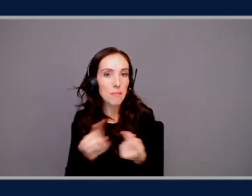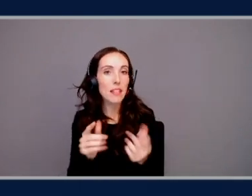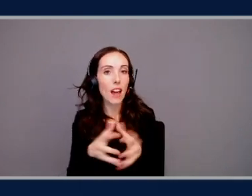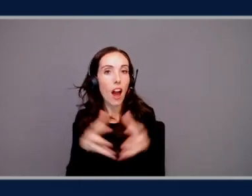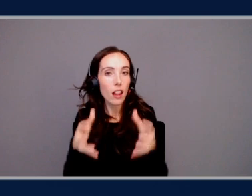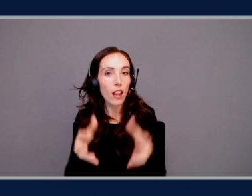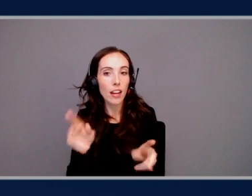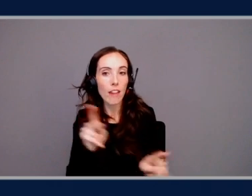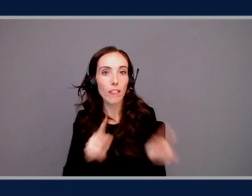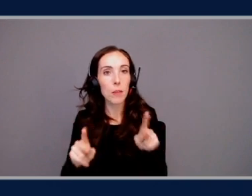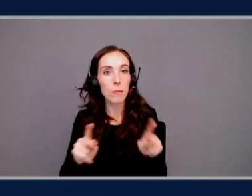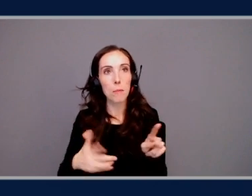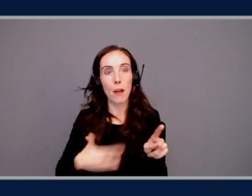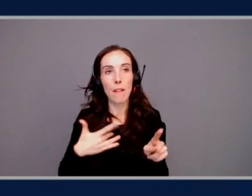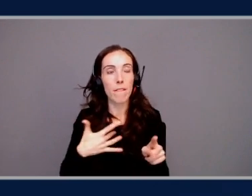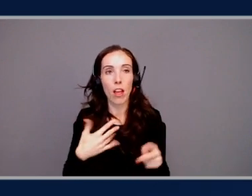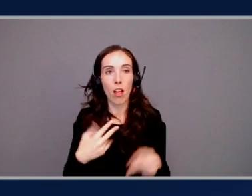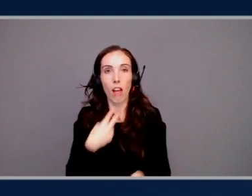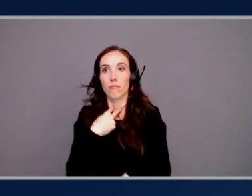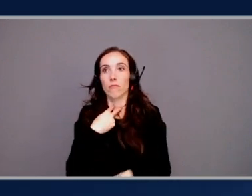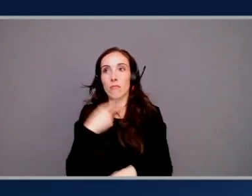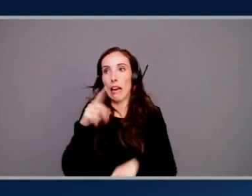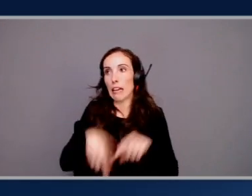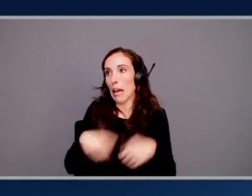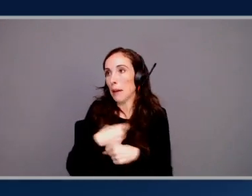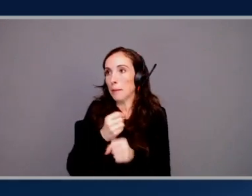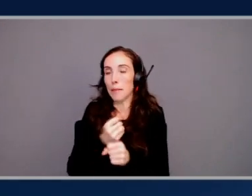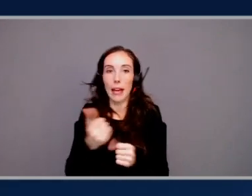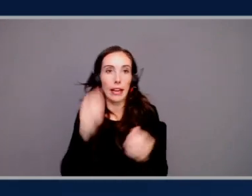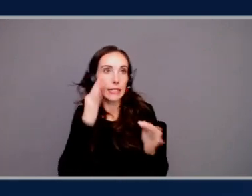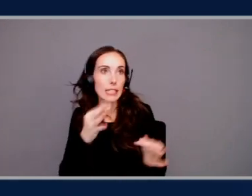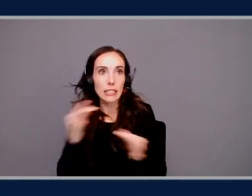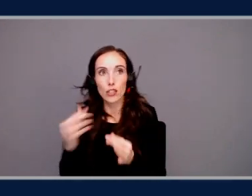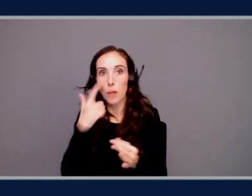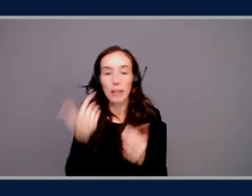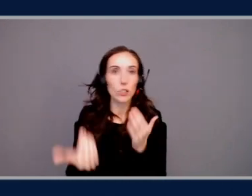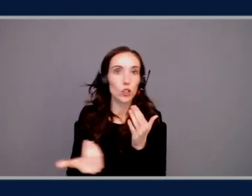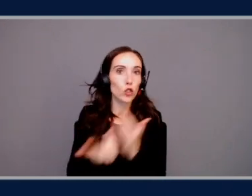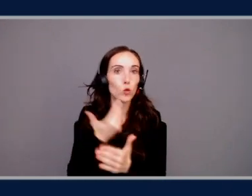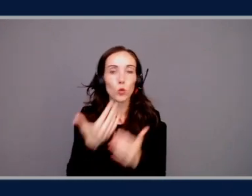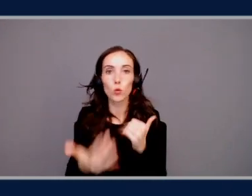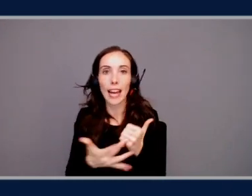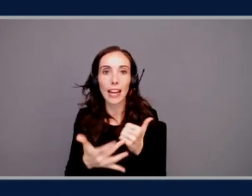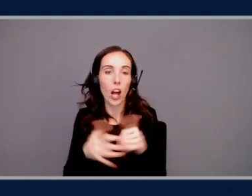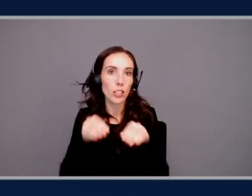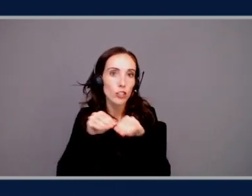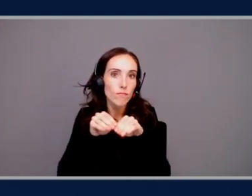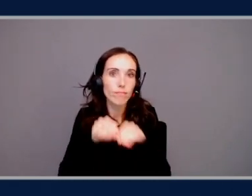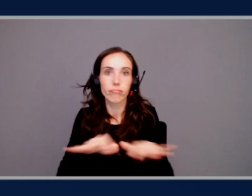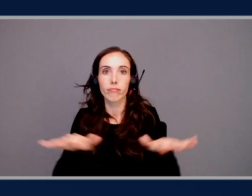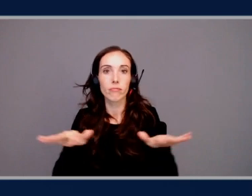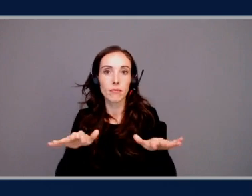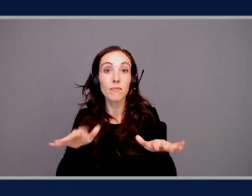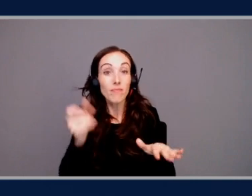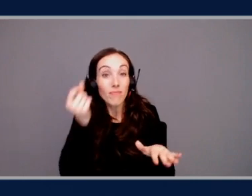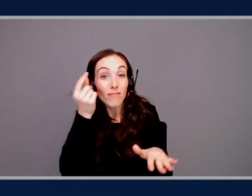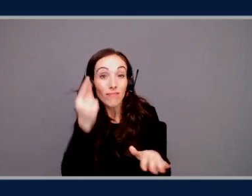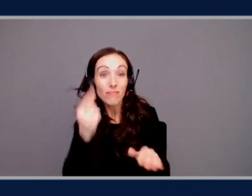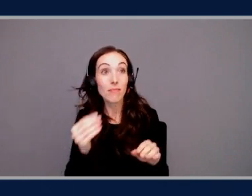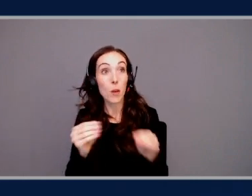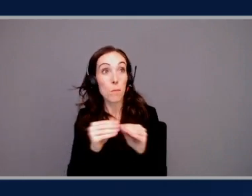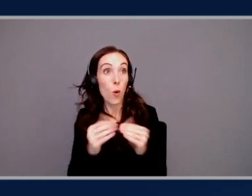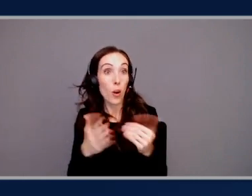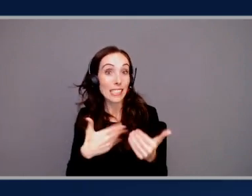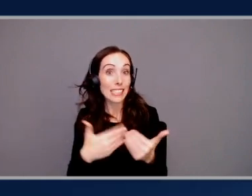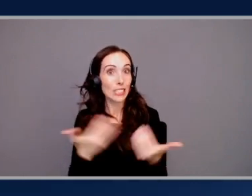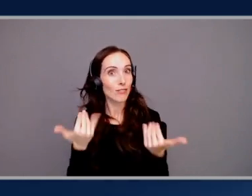by indecision. There's so many new technologies coming out even just today. And it's actually a lot easier to try things